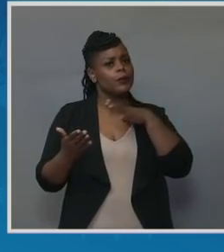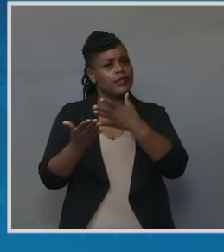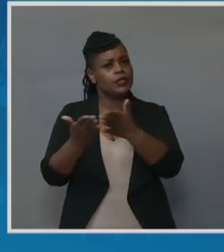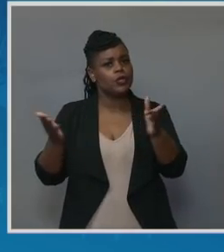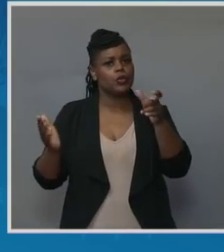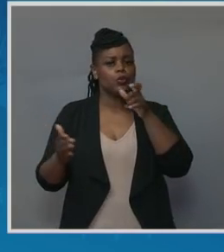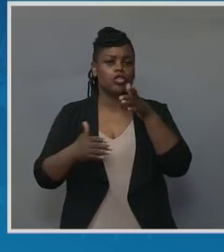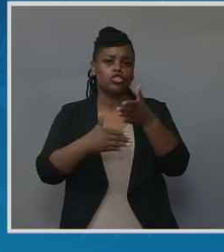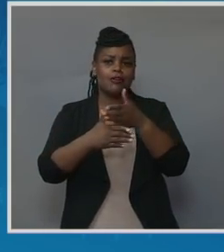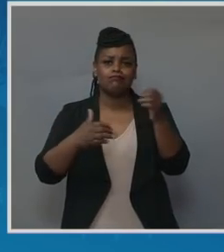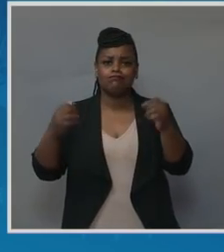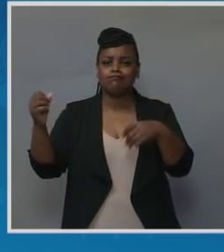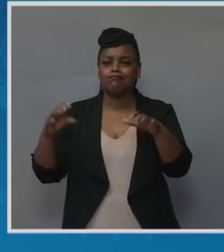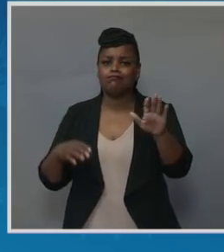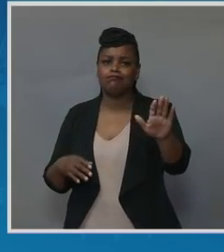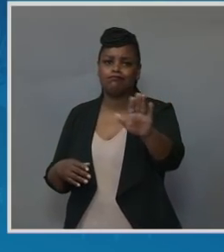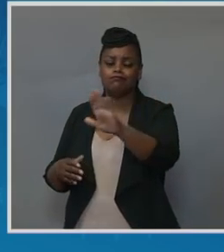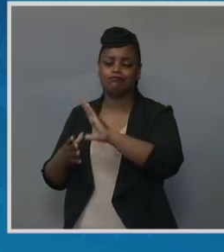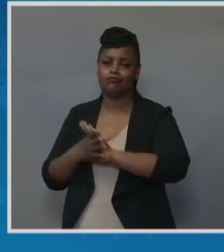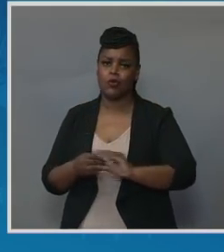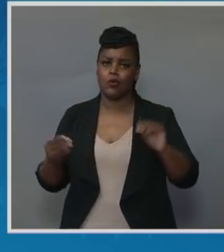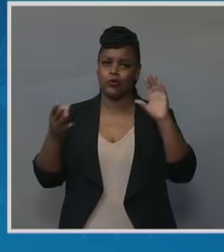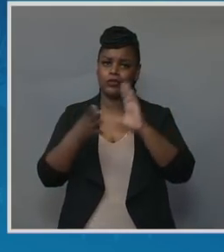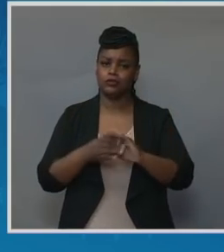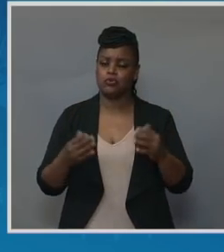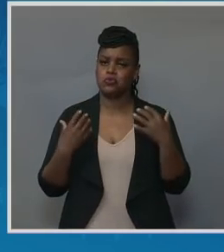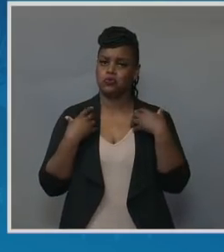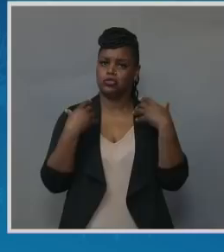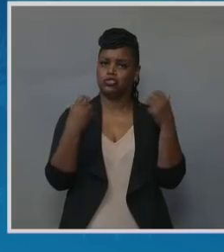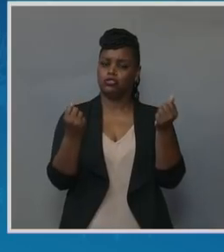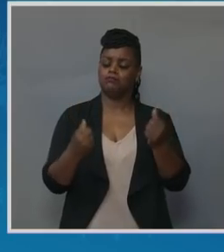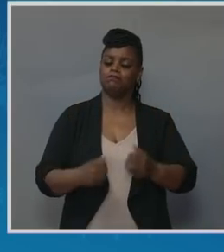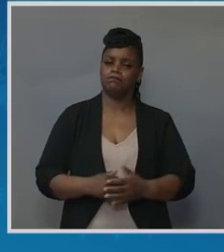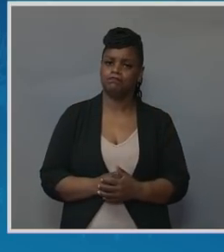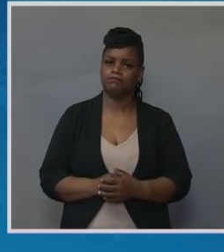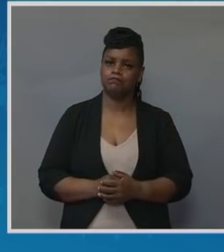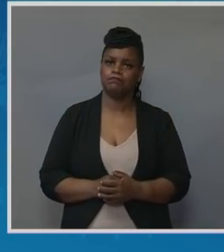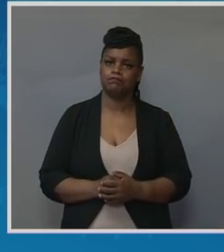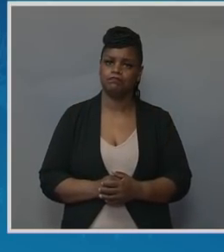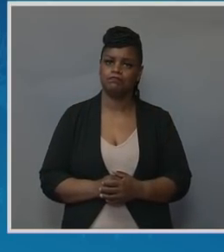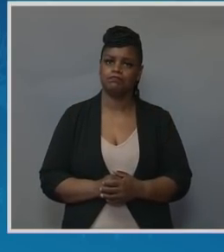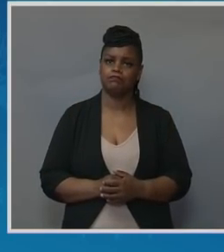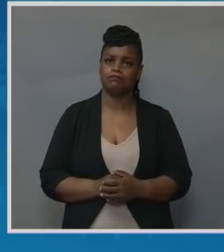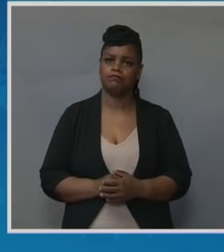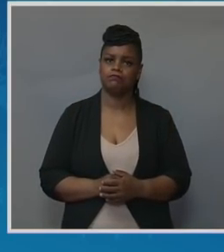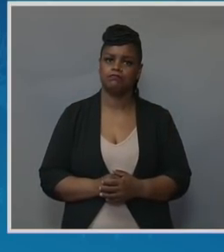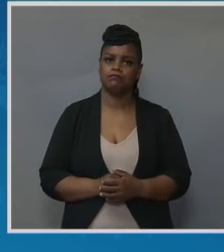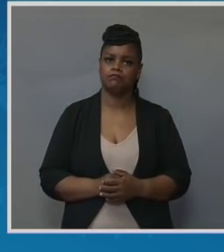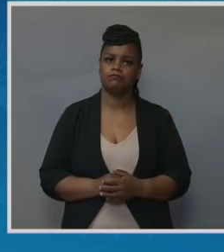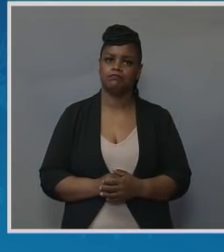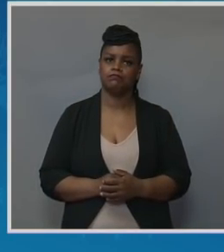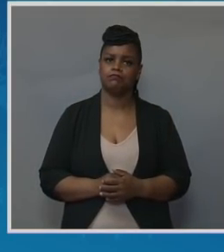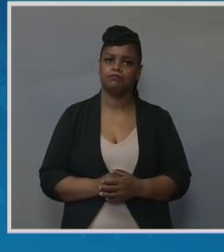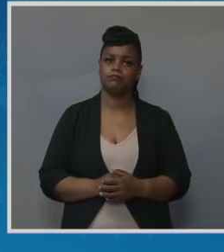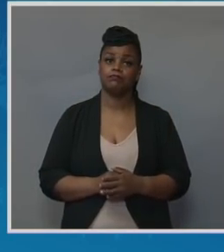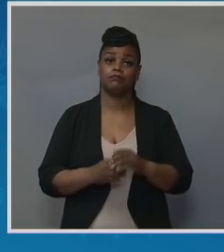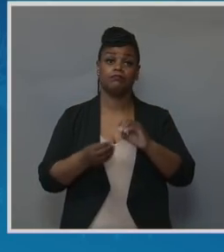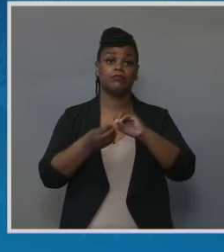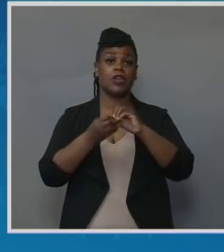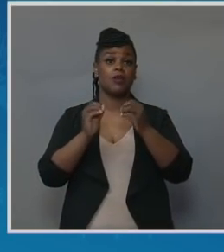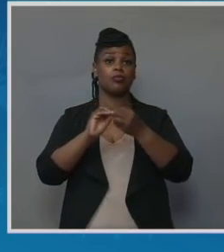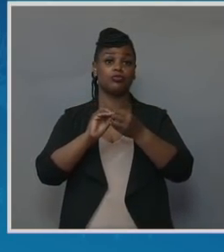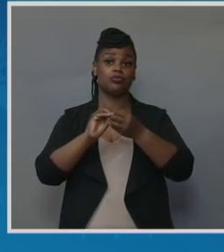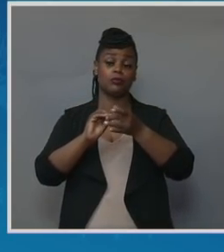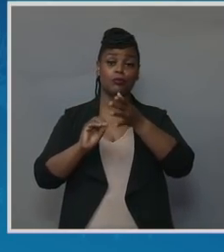for your courage to share your heartbreaking stories. The elevated rates of maternal death for black and brown women